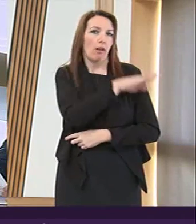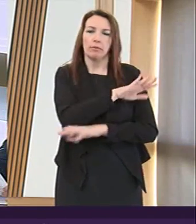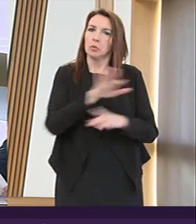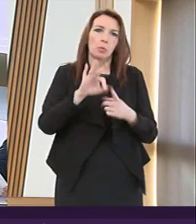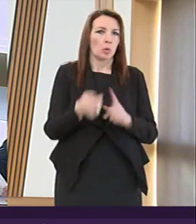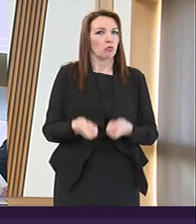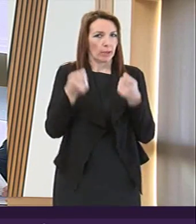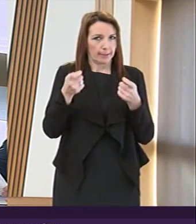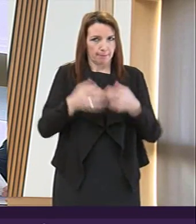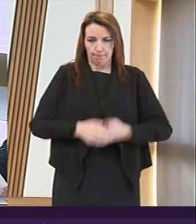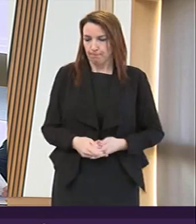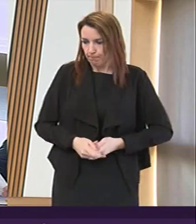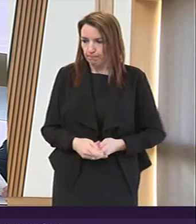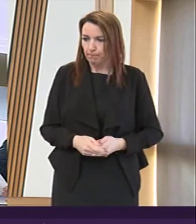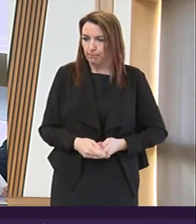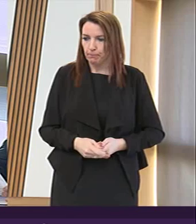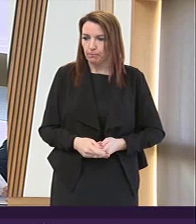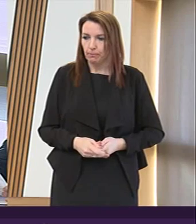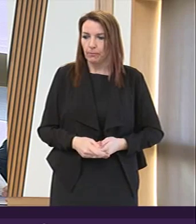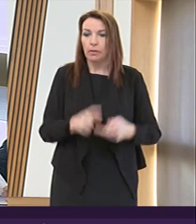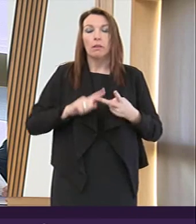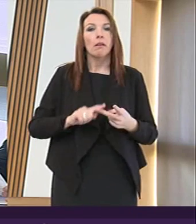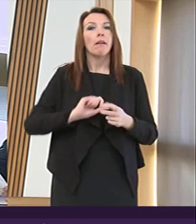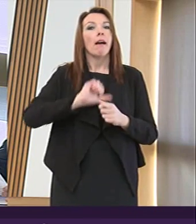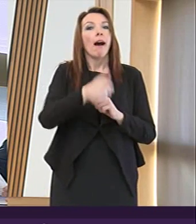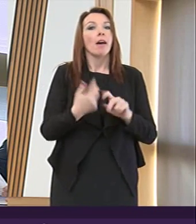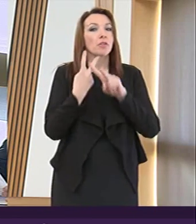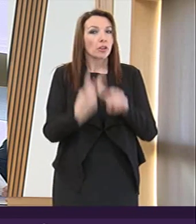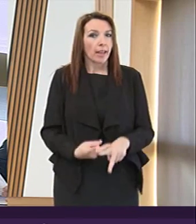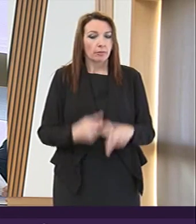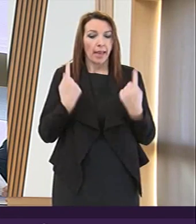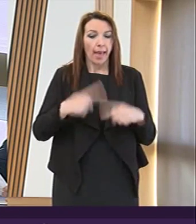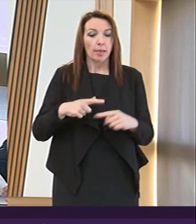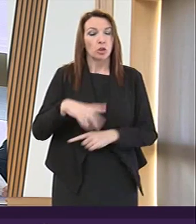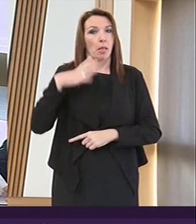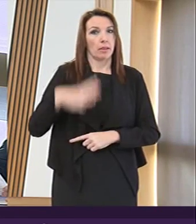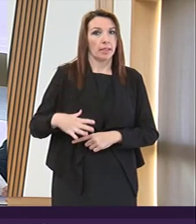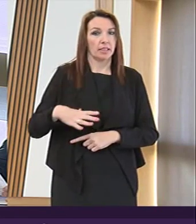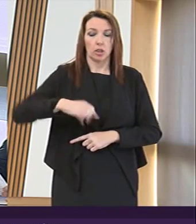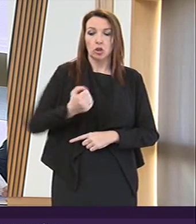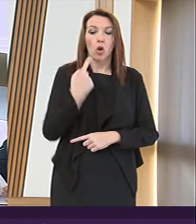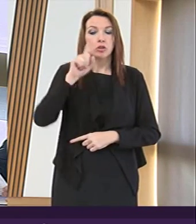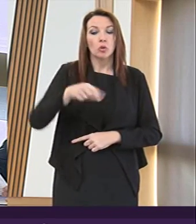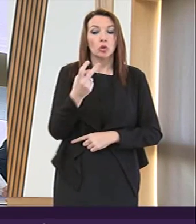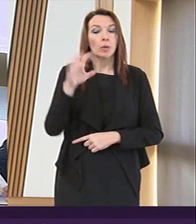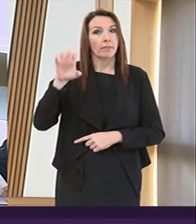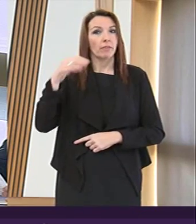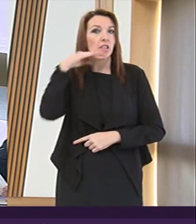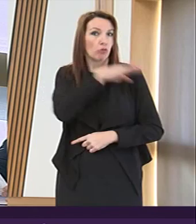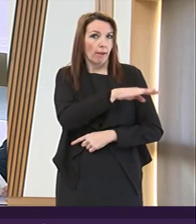the Aftercare Eligible Needs Scotland Order 2015 draft,